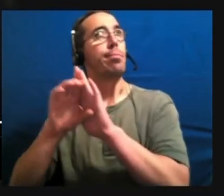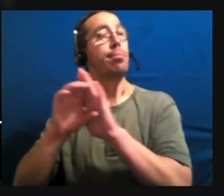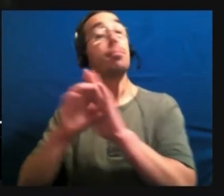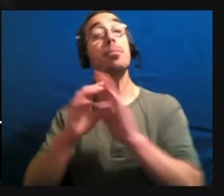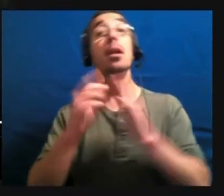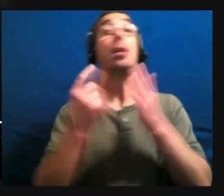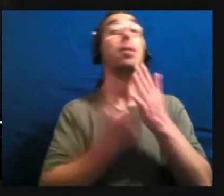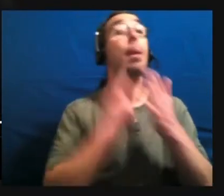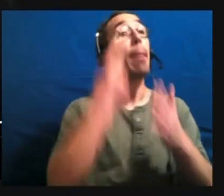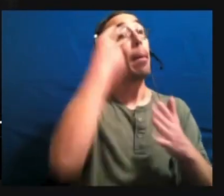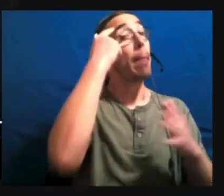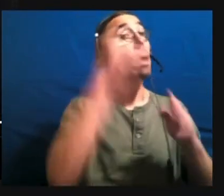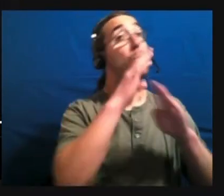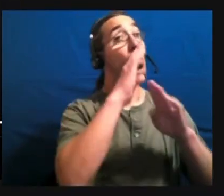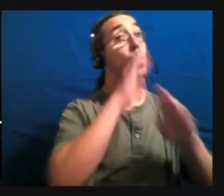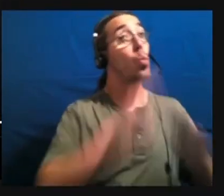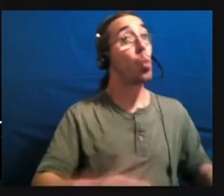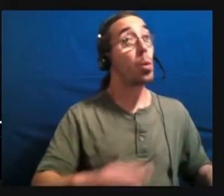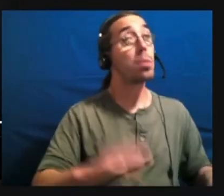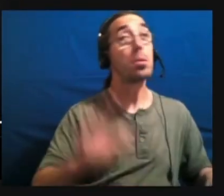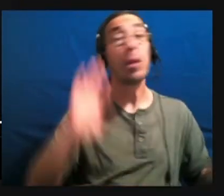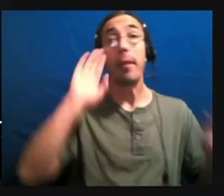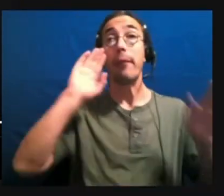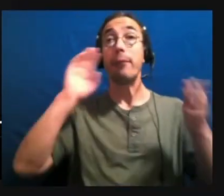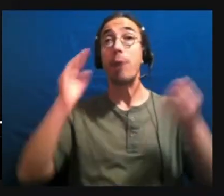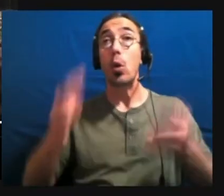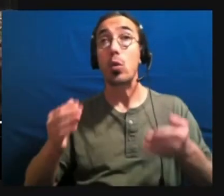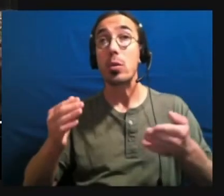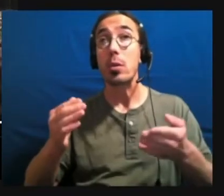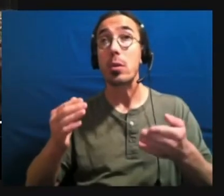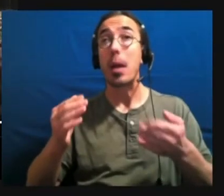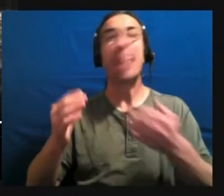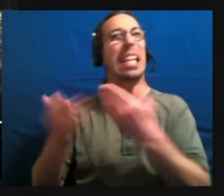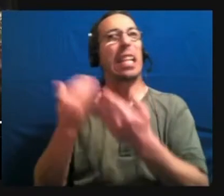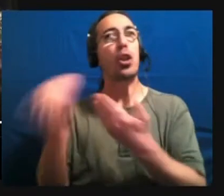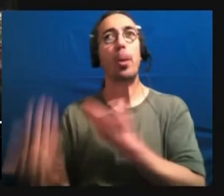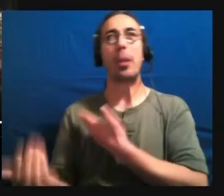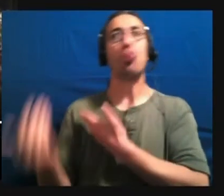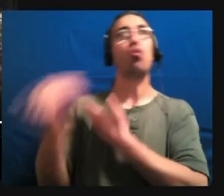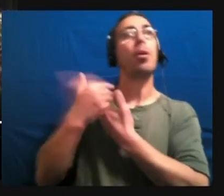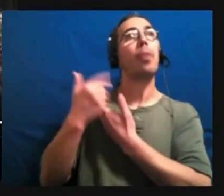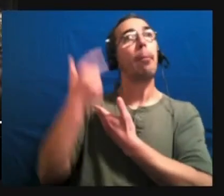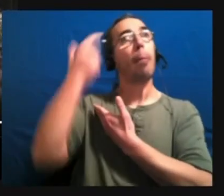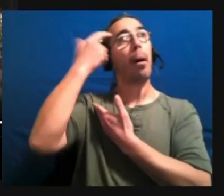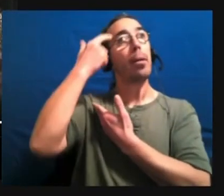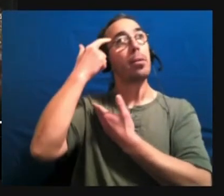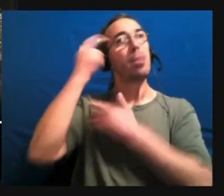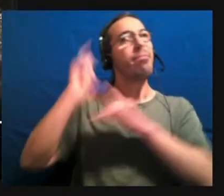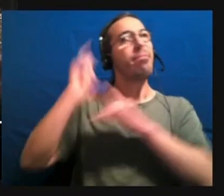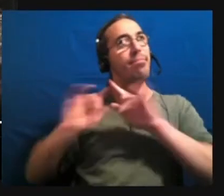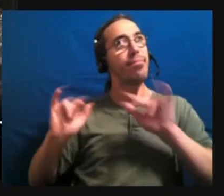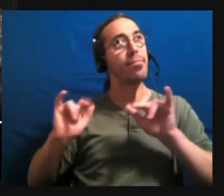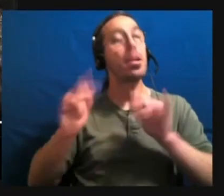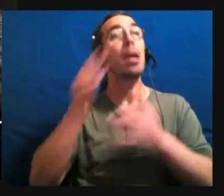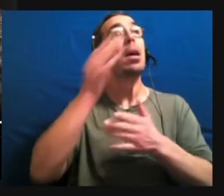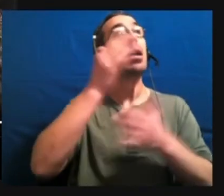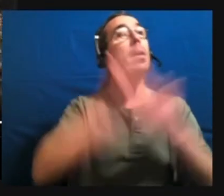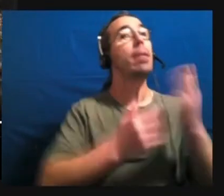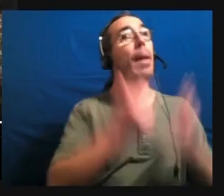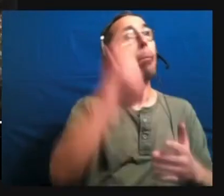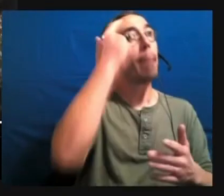focused minds and distractible minds. There are minds that think deeply and feel intensely.